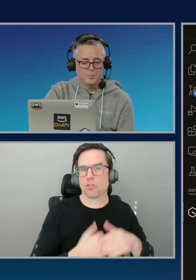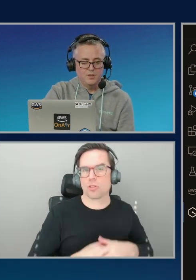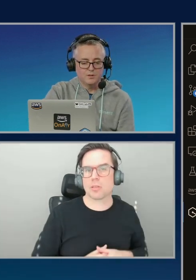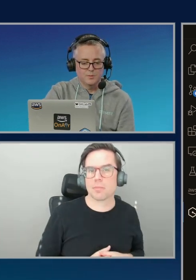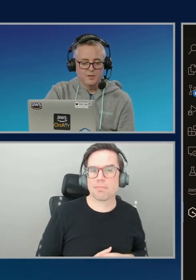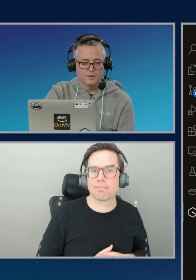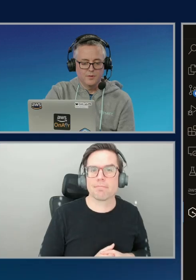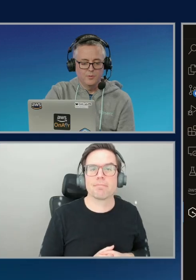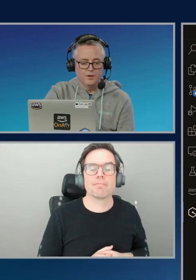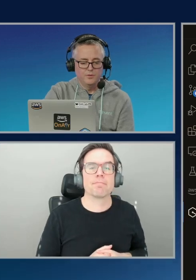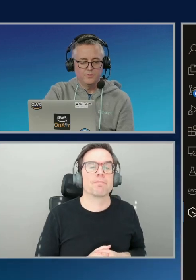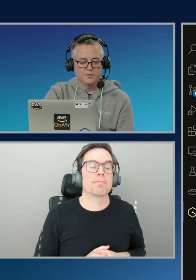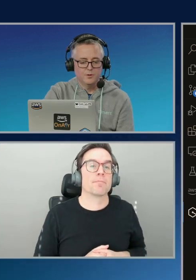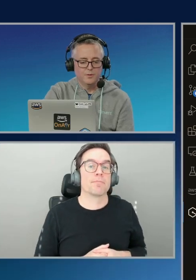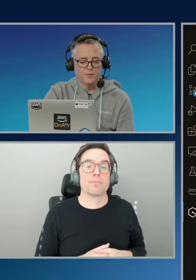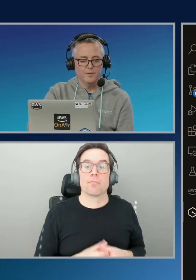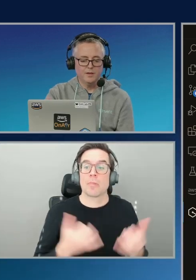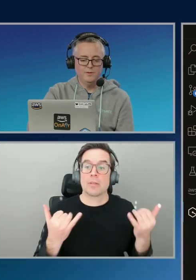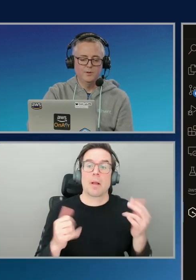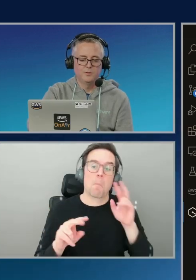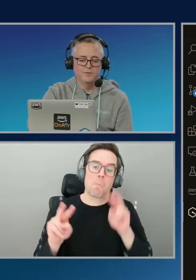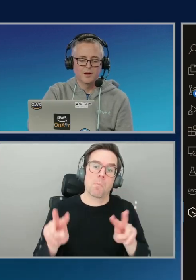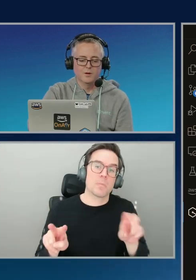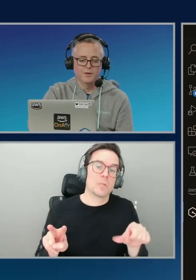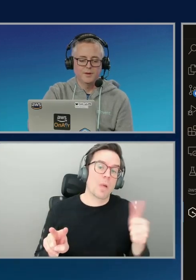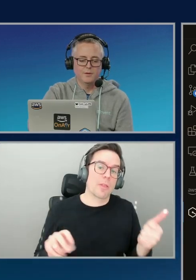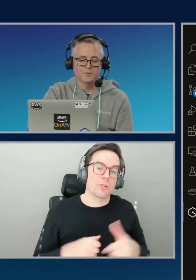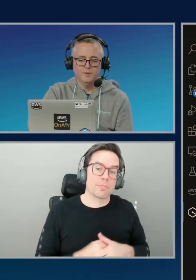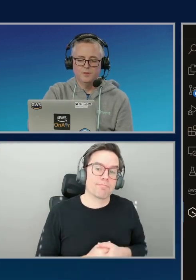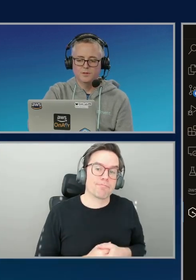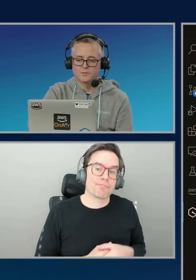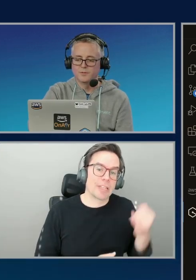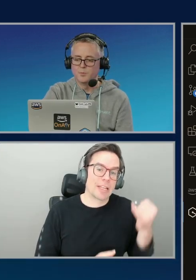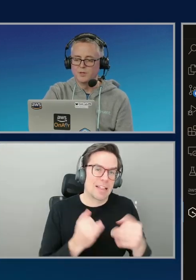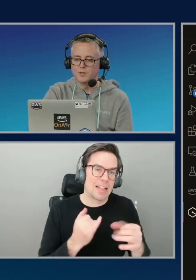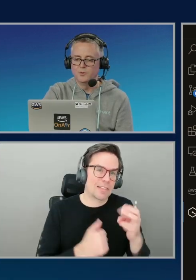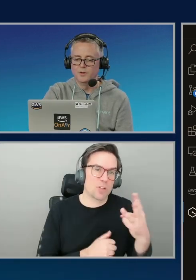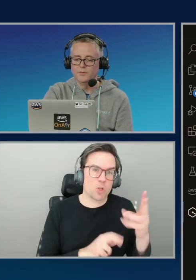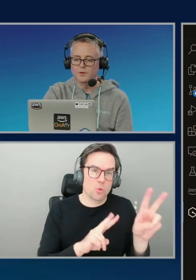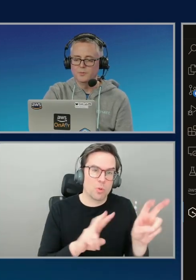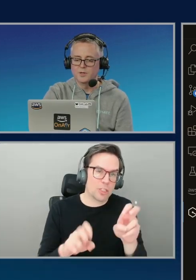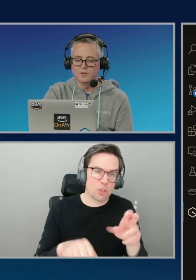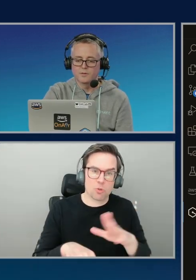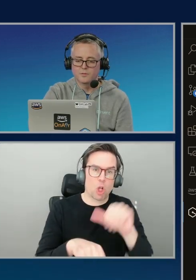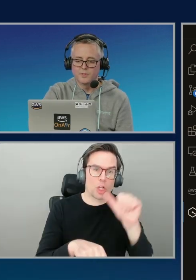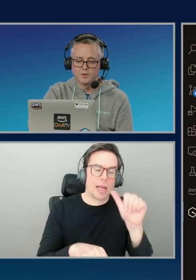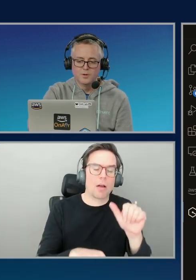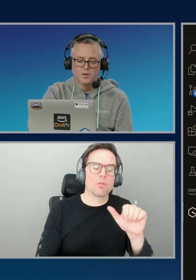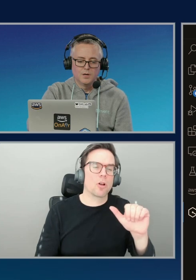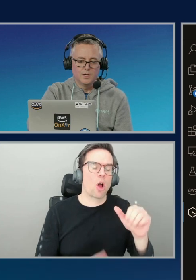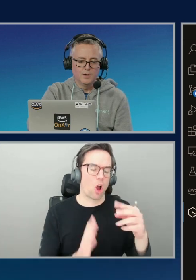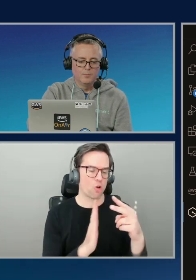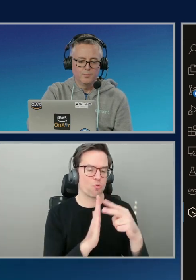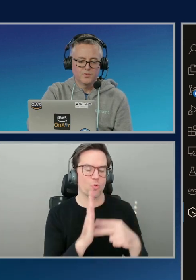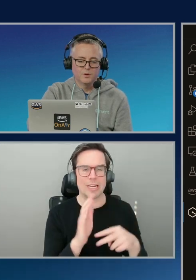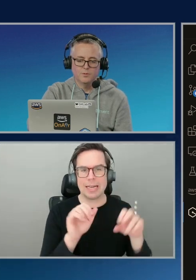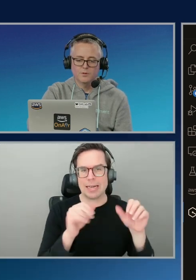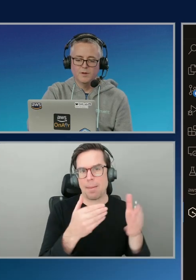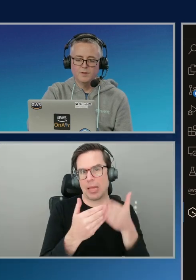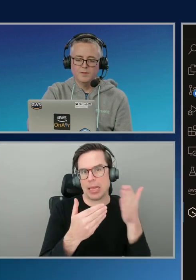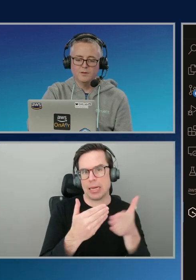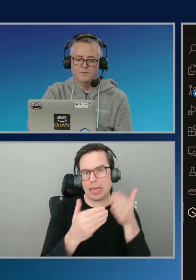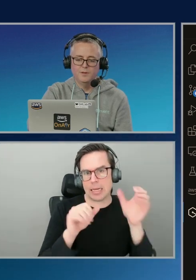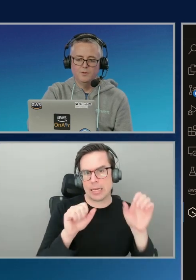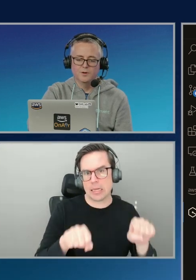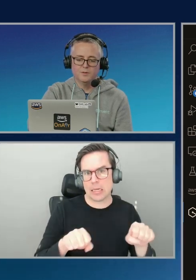let's just peek at some of these other ones. So the last few issues that it calls out are really just readability ones. Let me get rid this window. Um, so